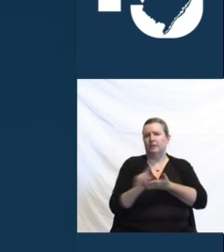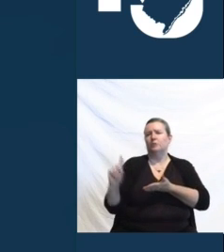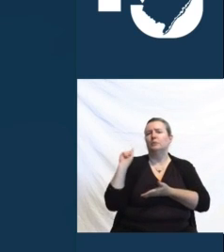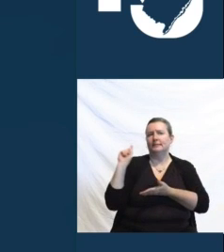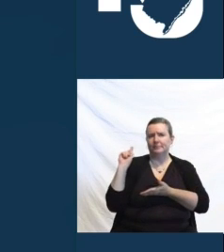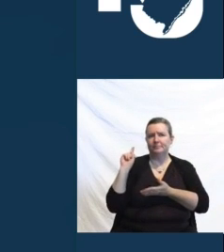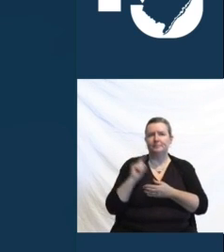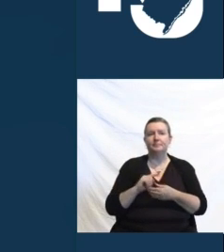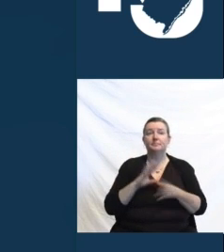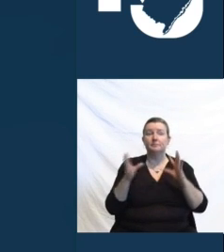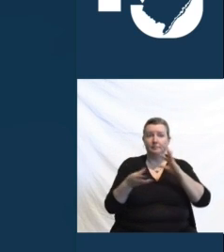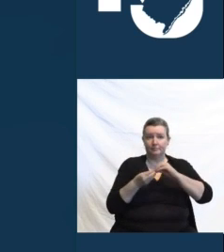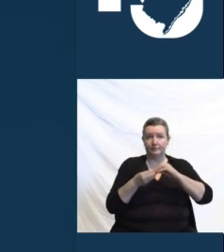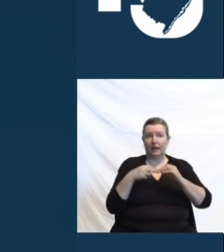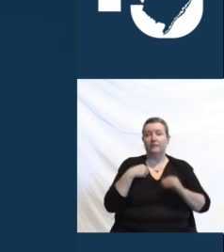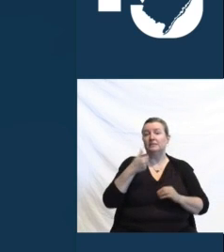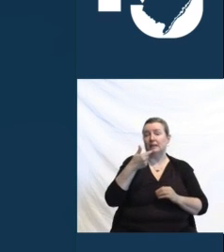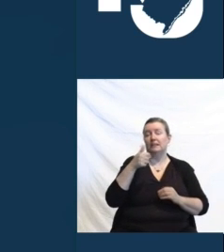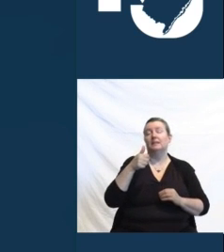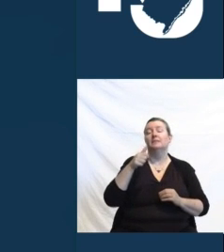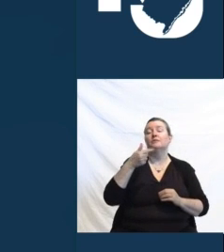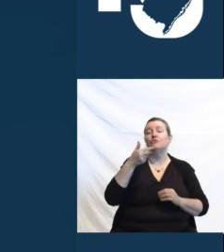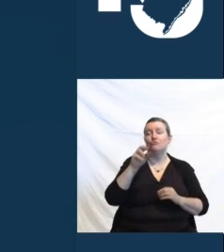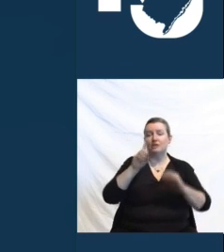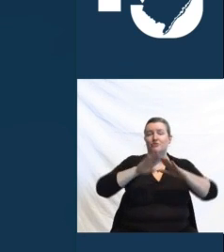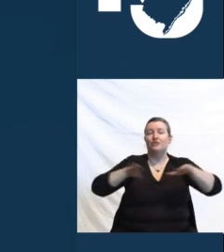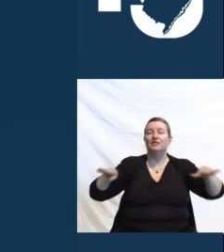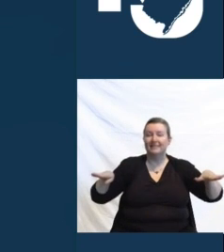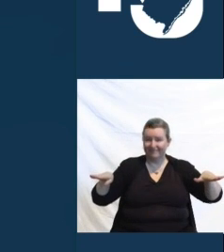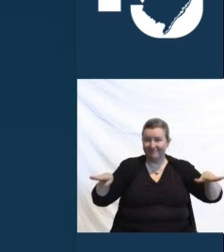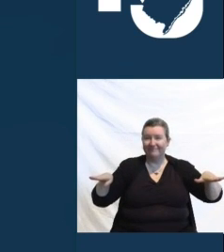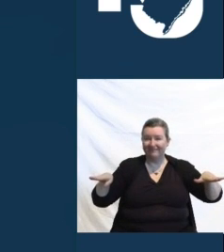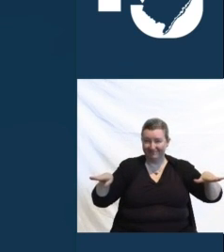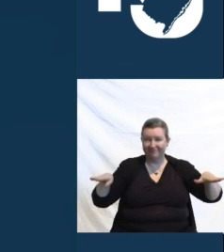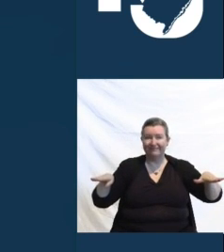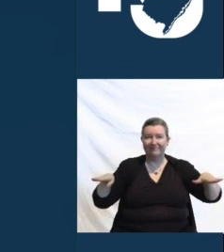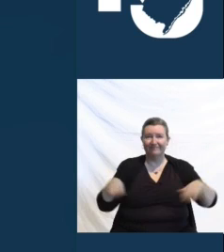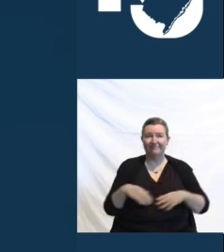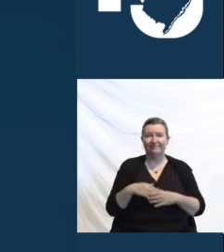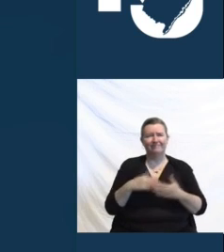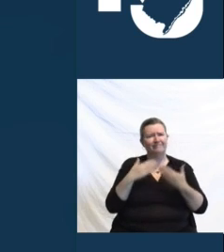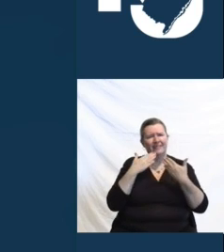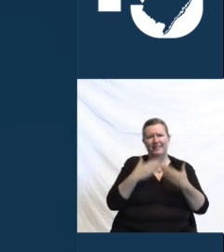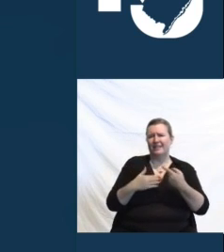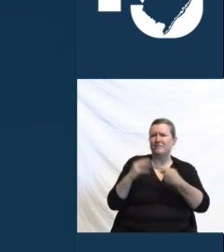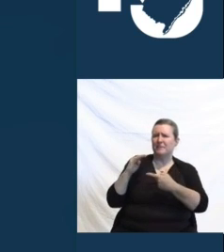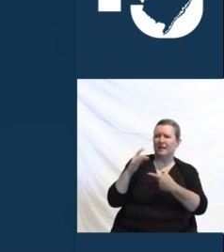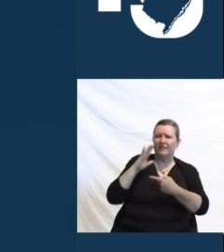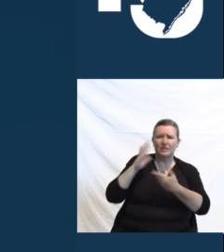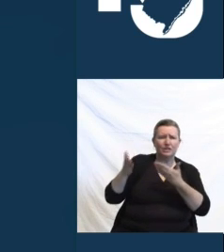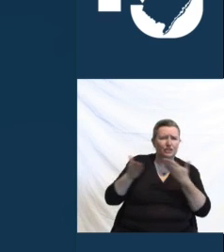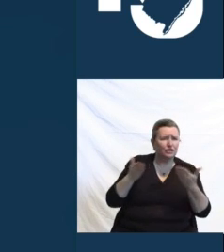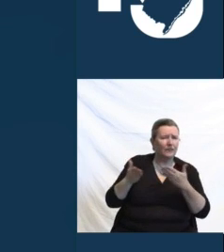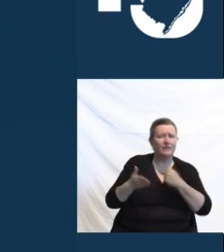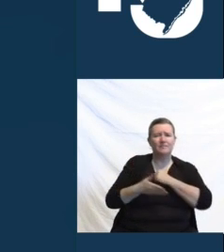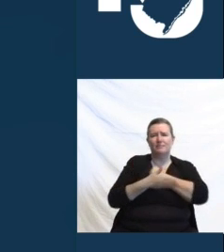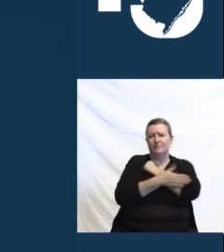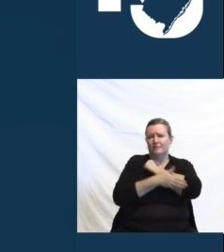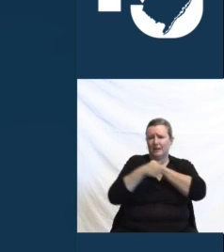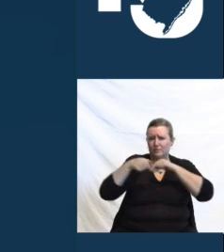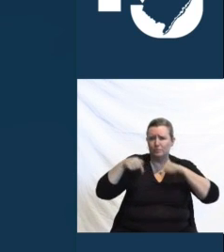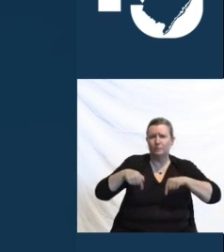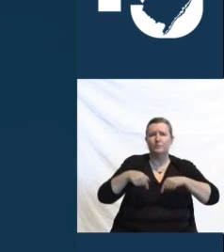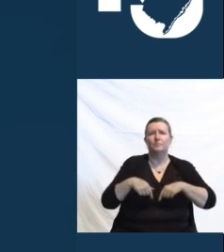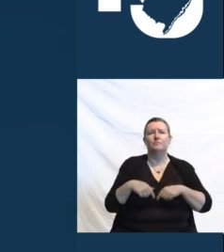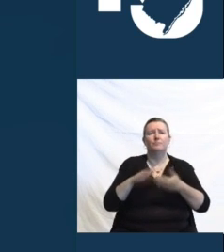grandchildren. We thank Michael for his service to our nation and to the community he loved. And may God bless him and watch over